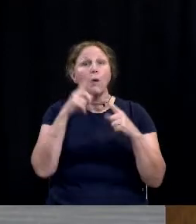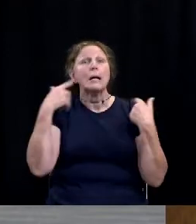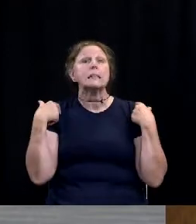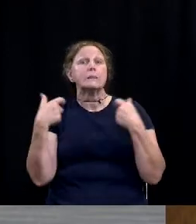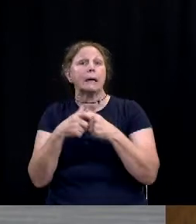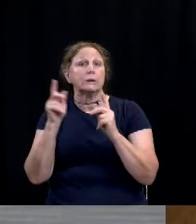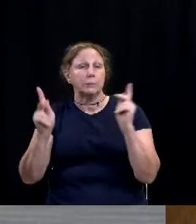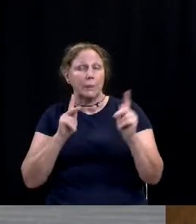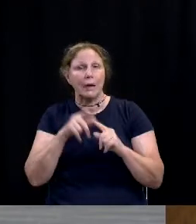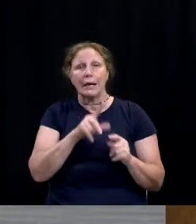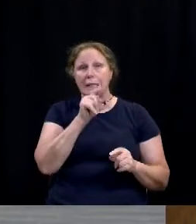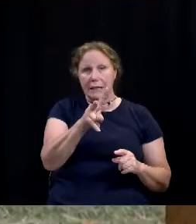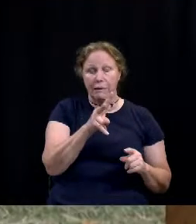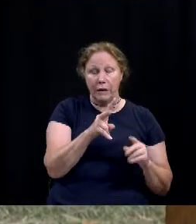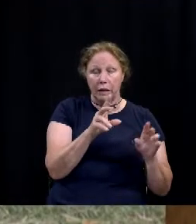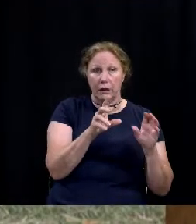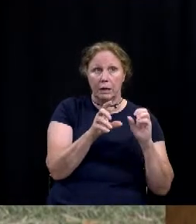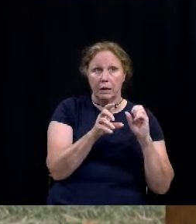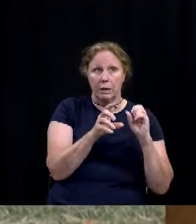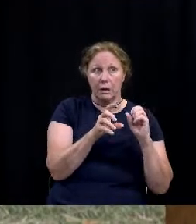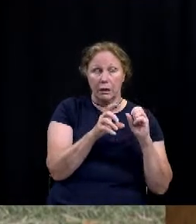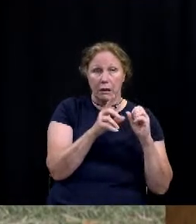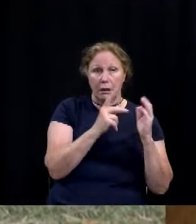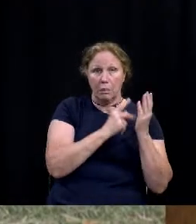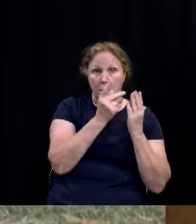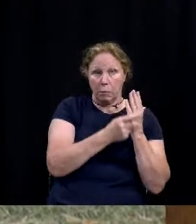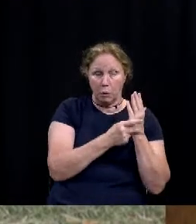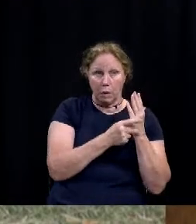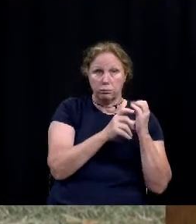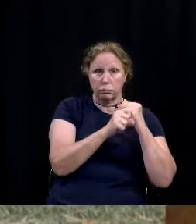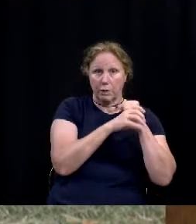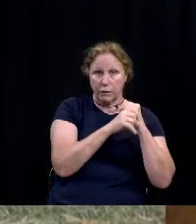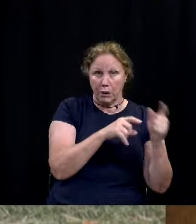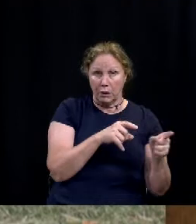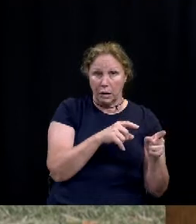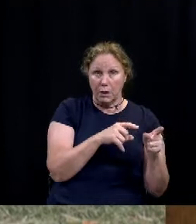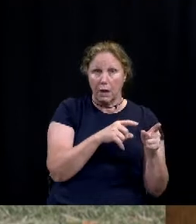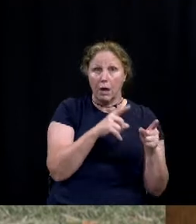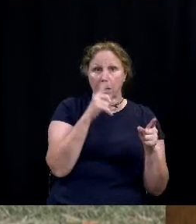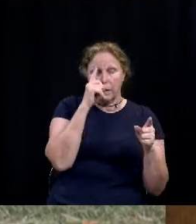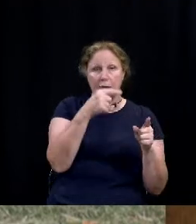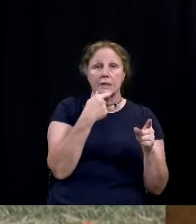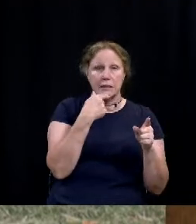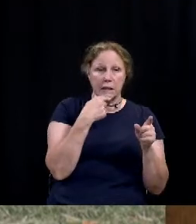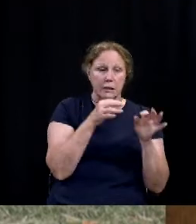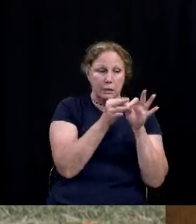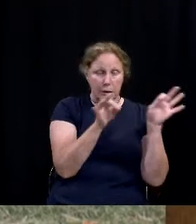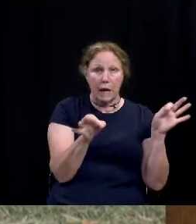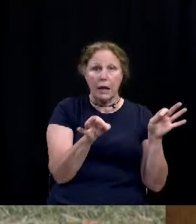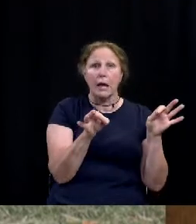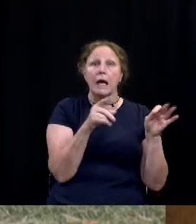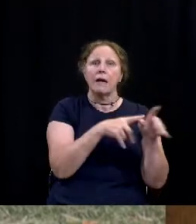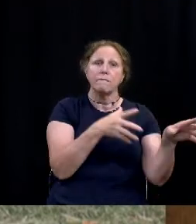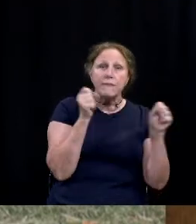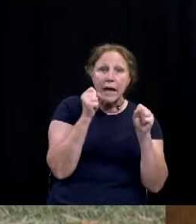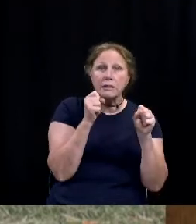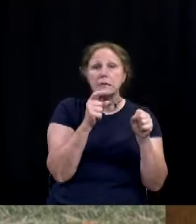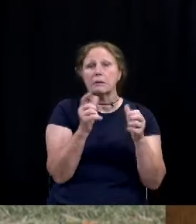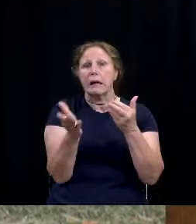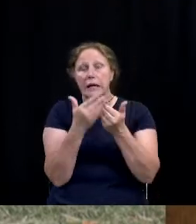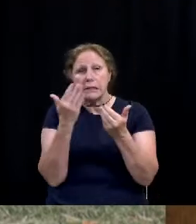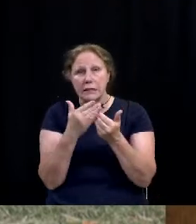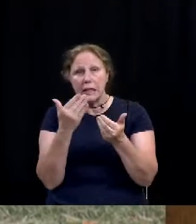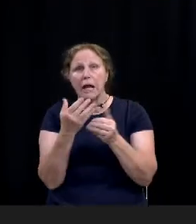and a TV spot program, that promotion, that simply says the message, It's fast, it's easy,